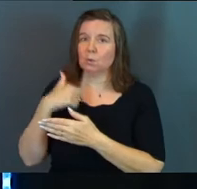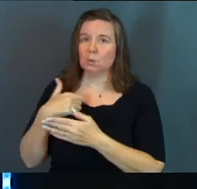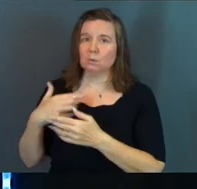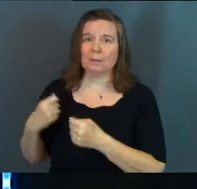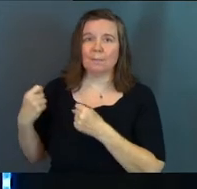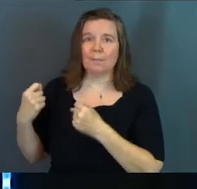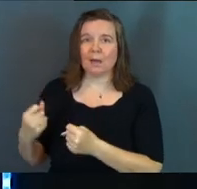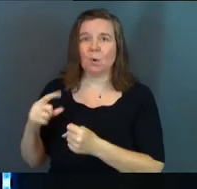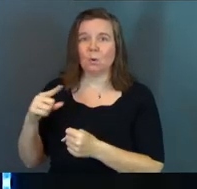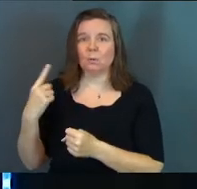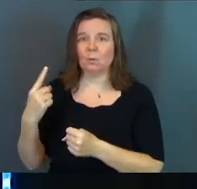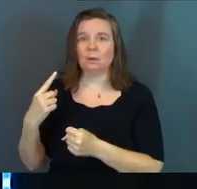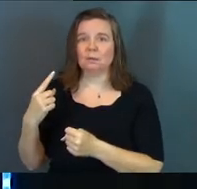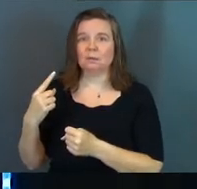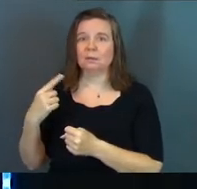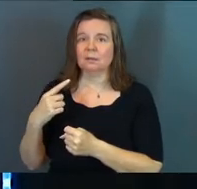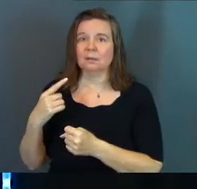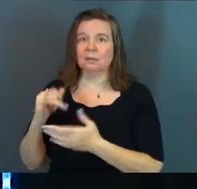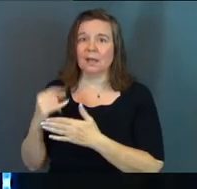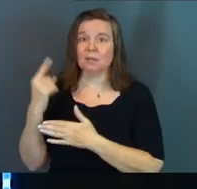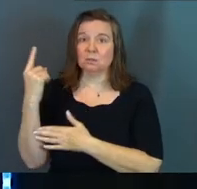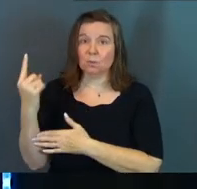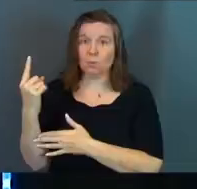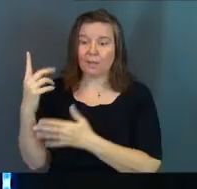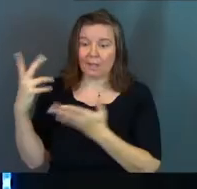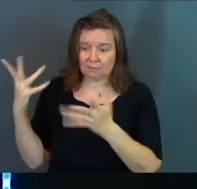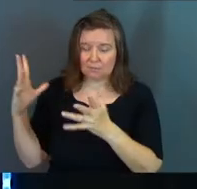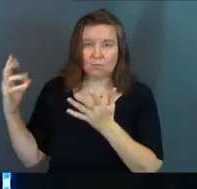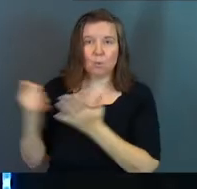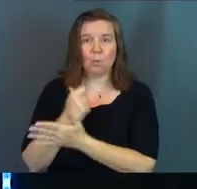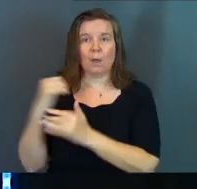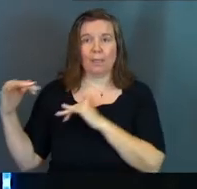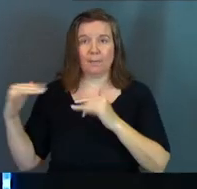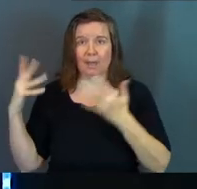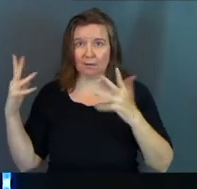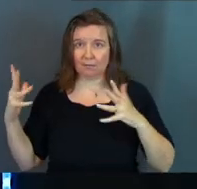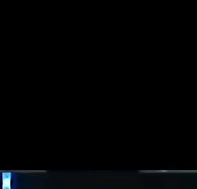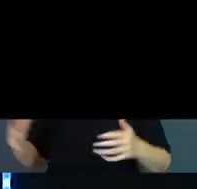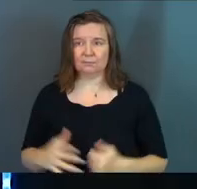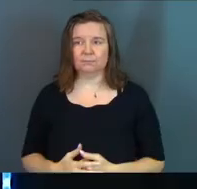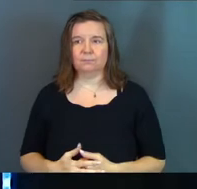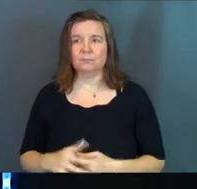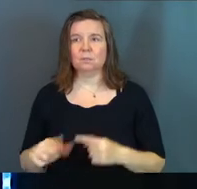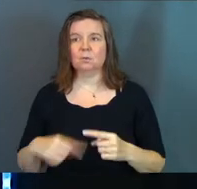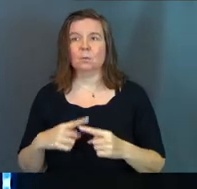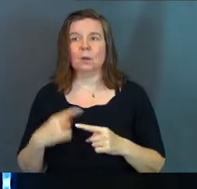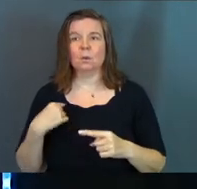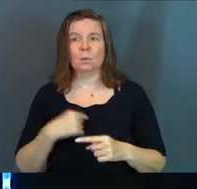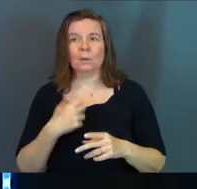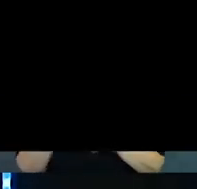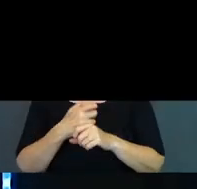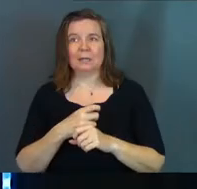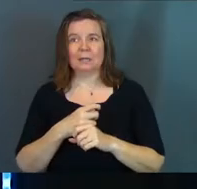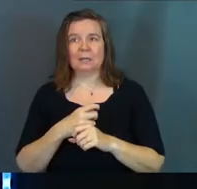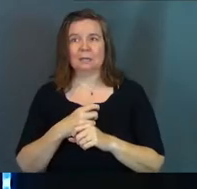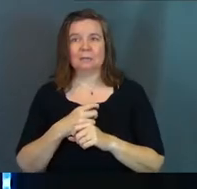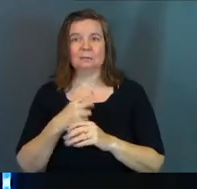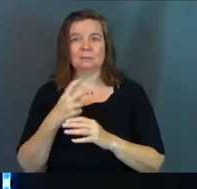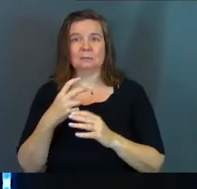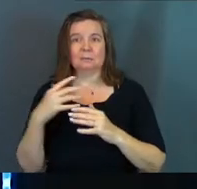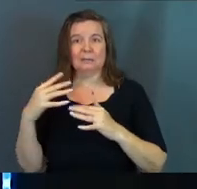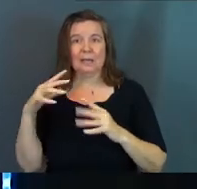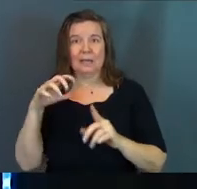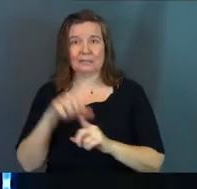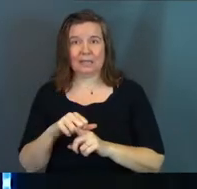one that's powerful. He's the only one that's won the battle. And so whenever we get down and whenever we get